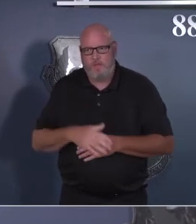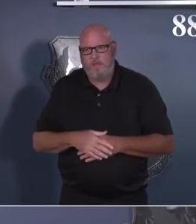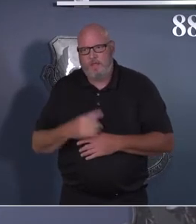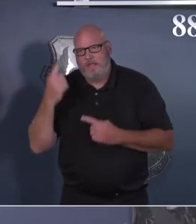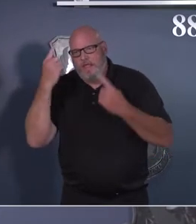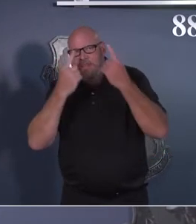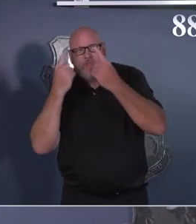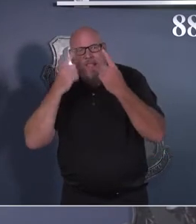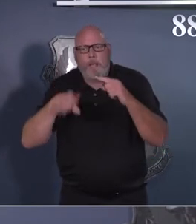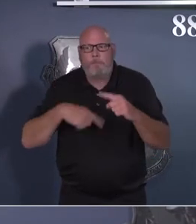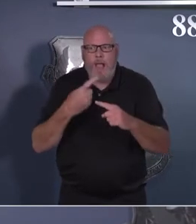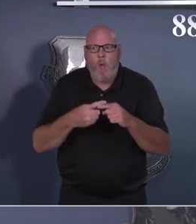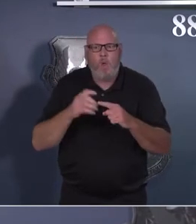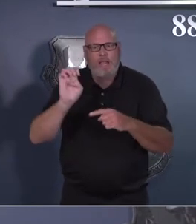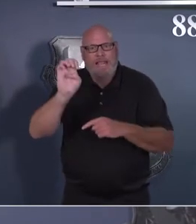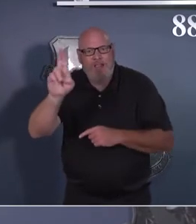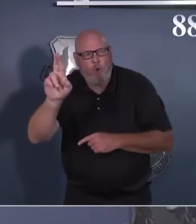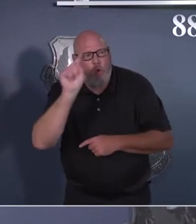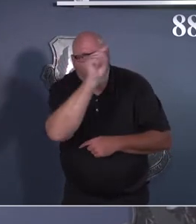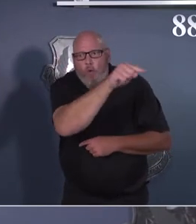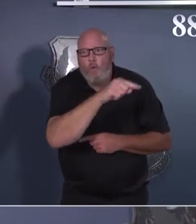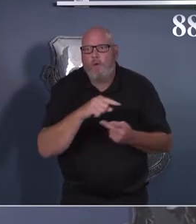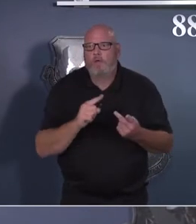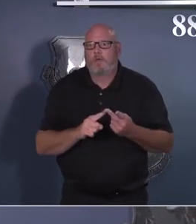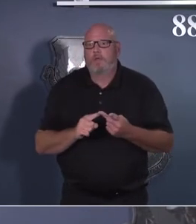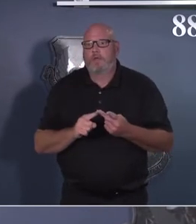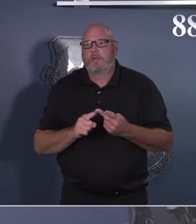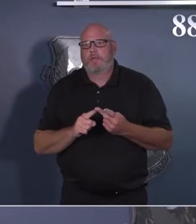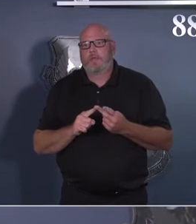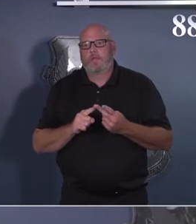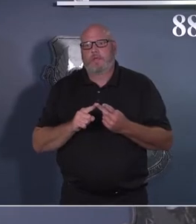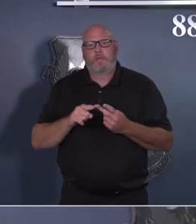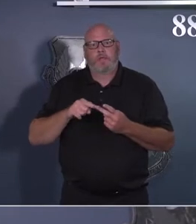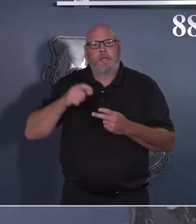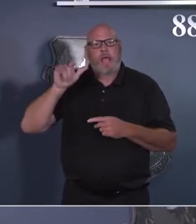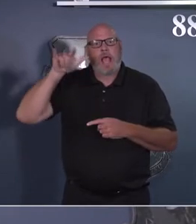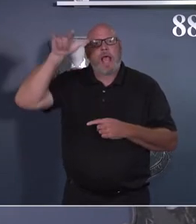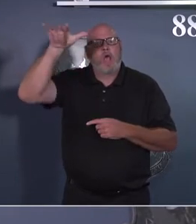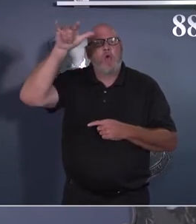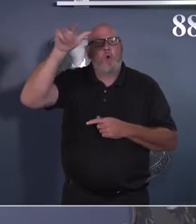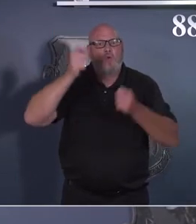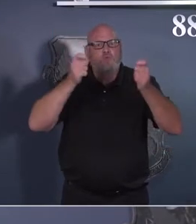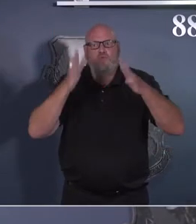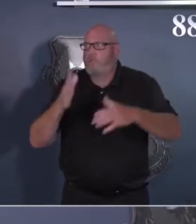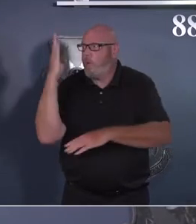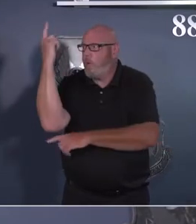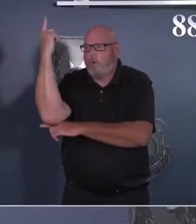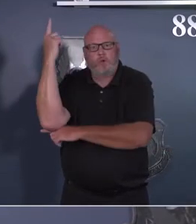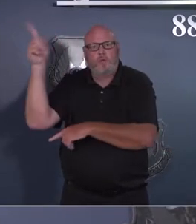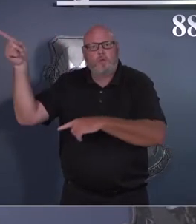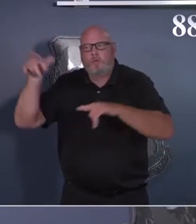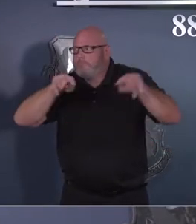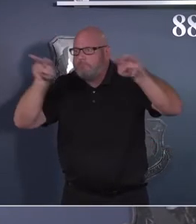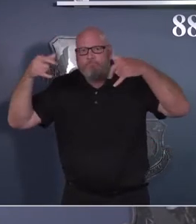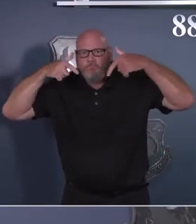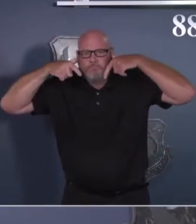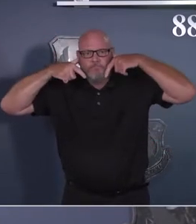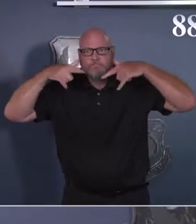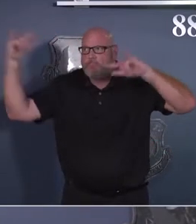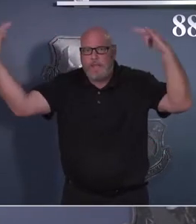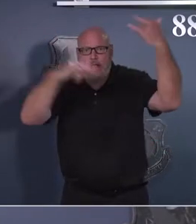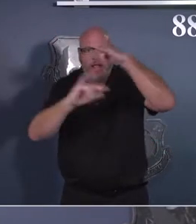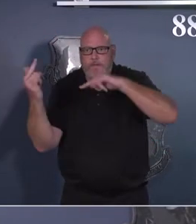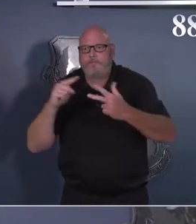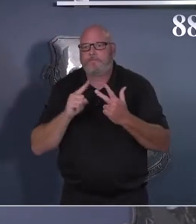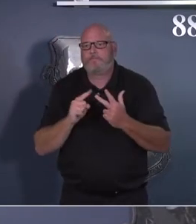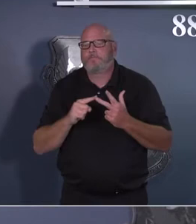controllers in the tower running the airfield. Think about folks that work in classified spaces, our emergency responders, such as our firefighters.